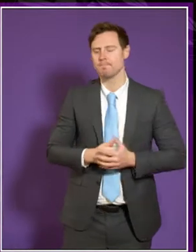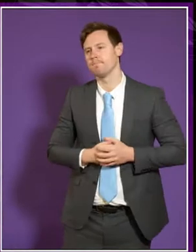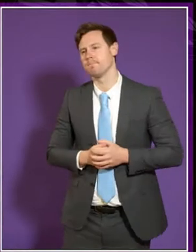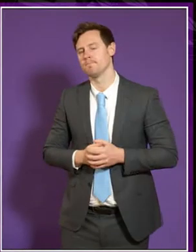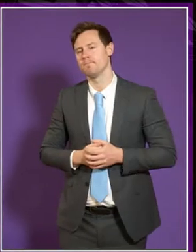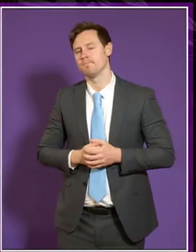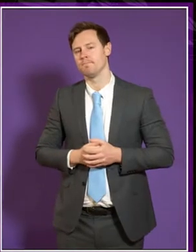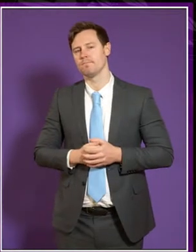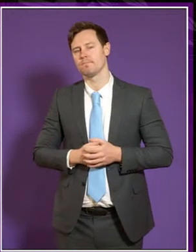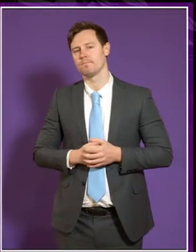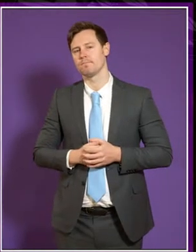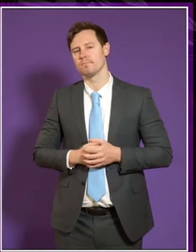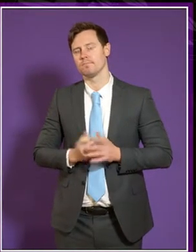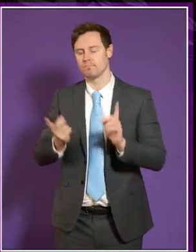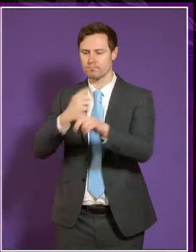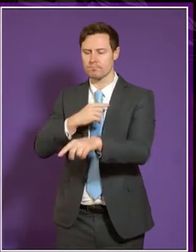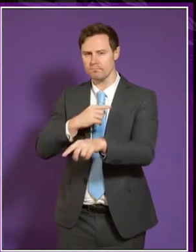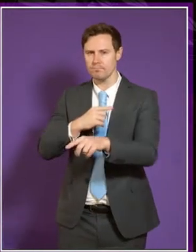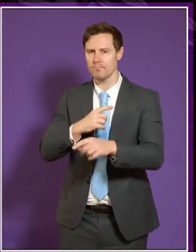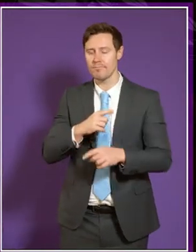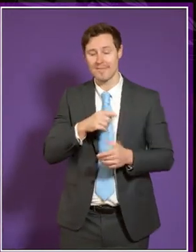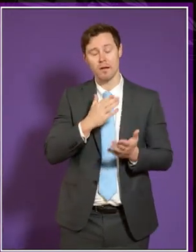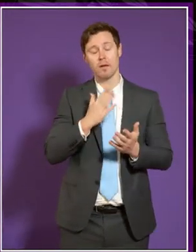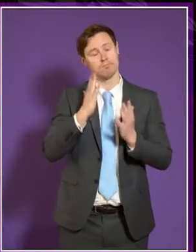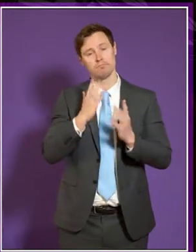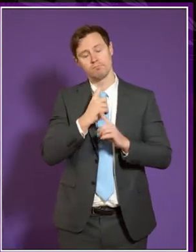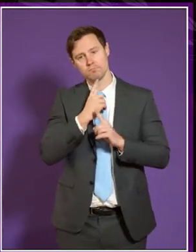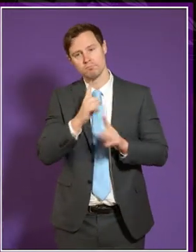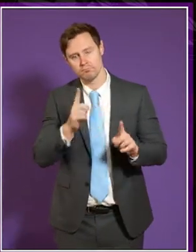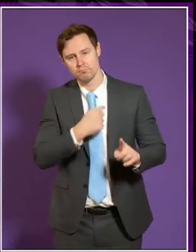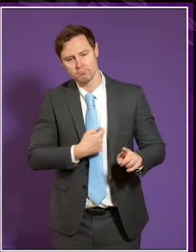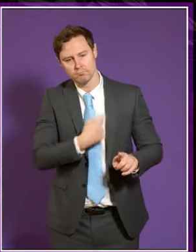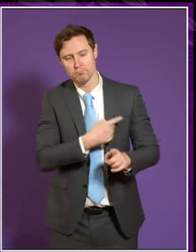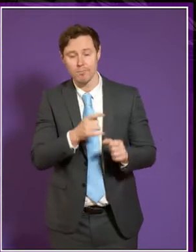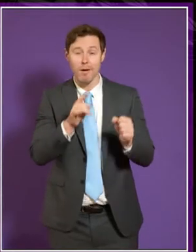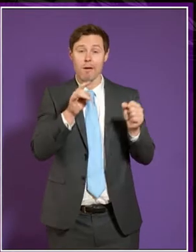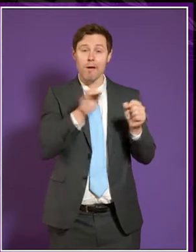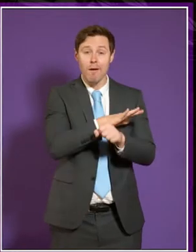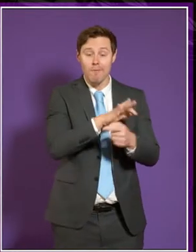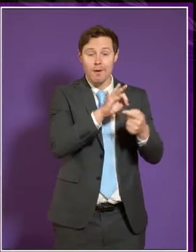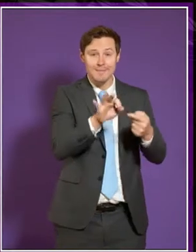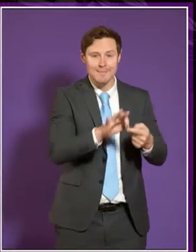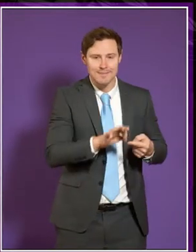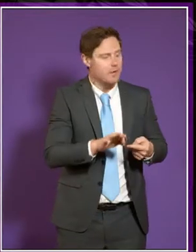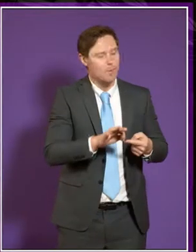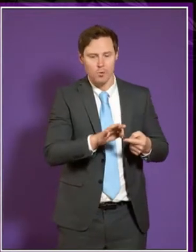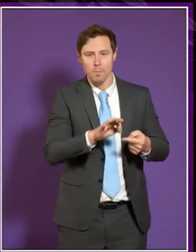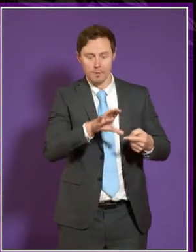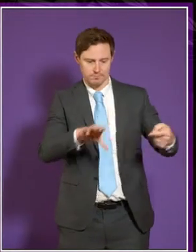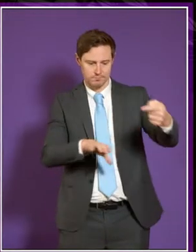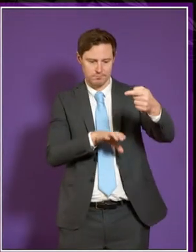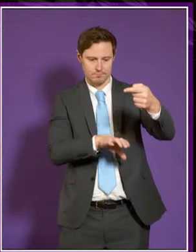have to admit that they won't be covered in any detail, although there is a section or there will be a section in my annual report